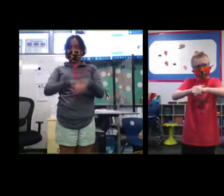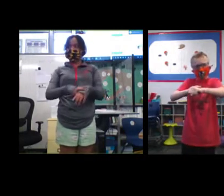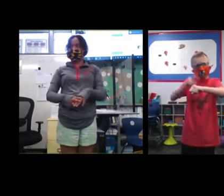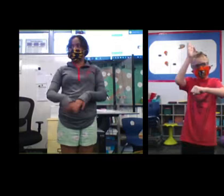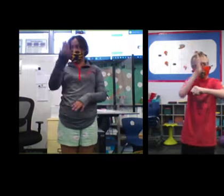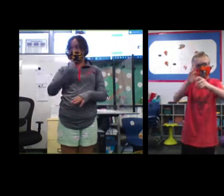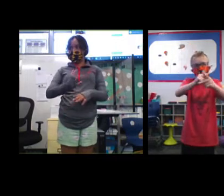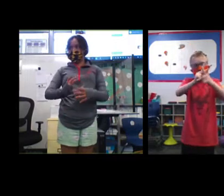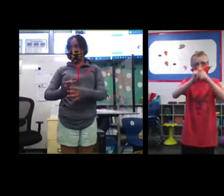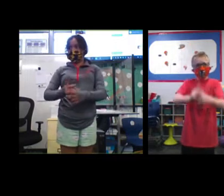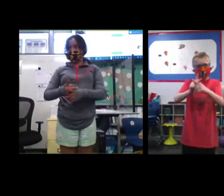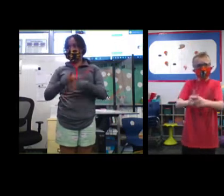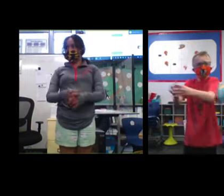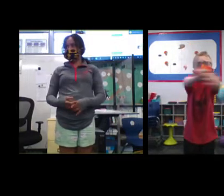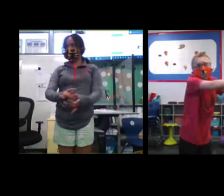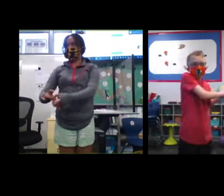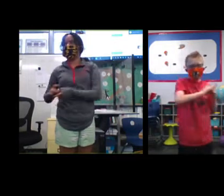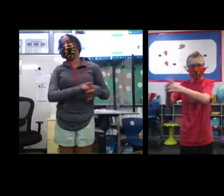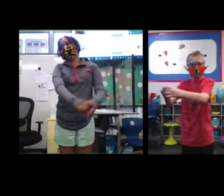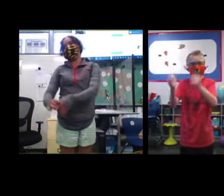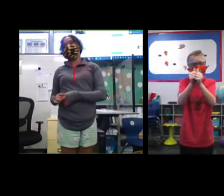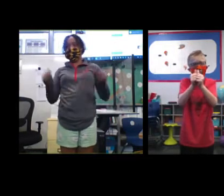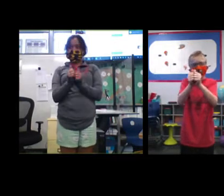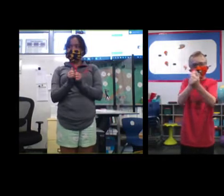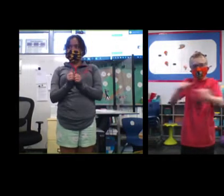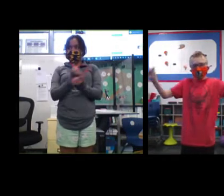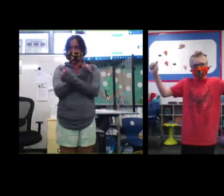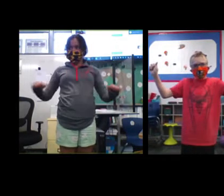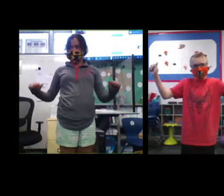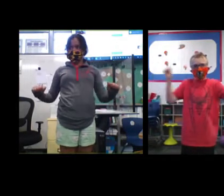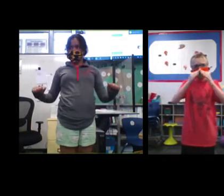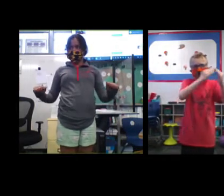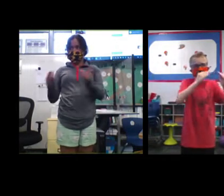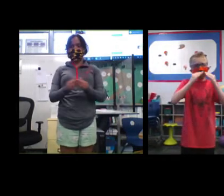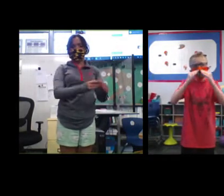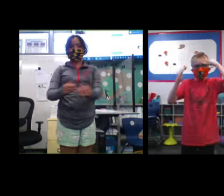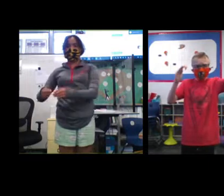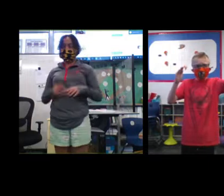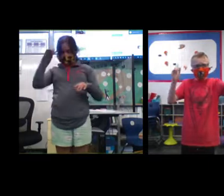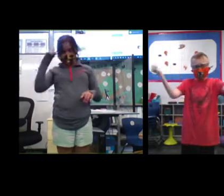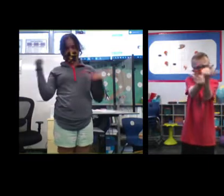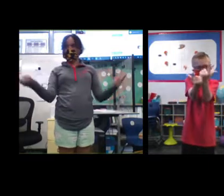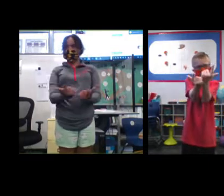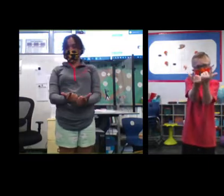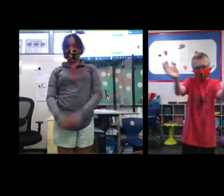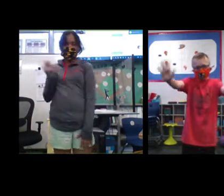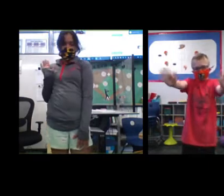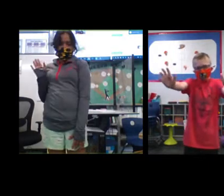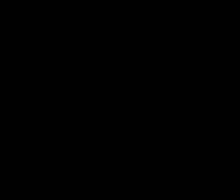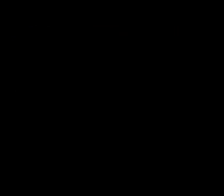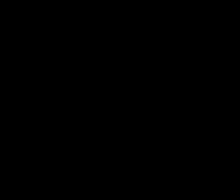for which it stands, one nation. Under God, indivisible, with liberty. And justice for all.